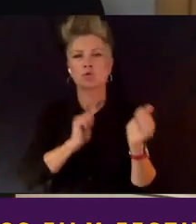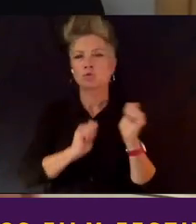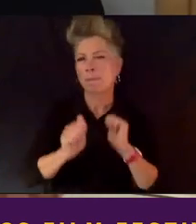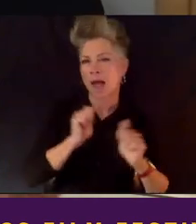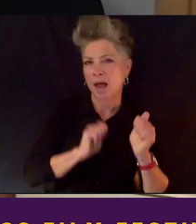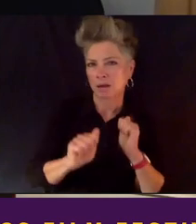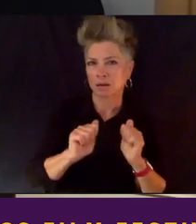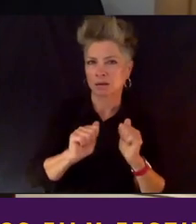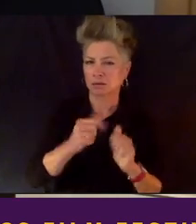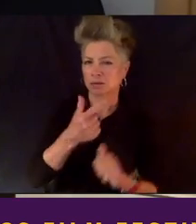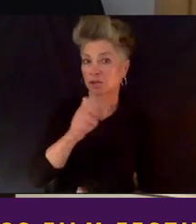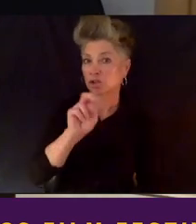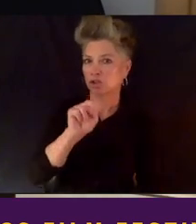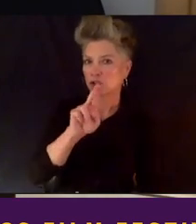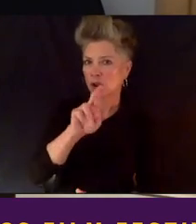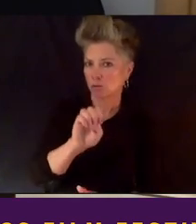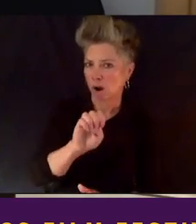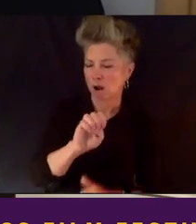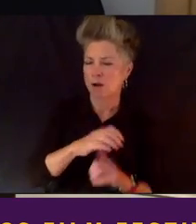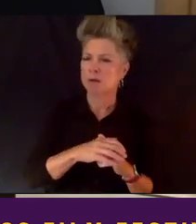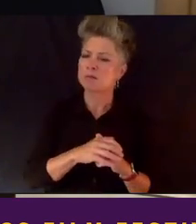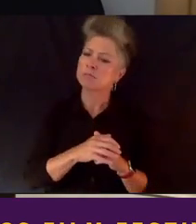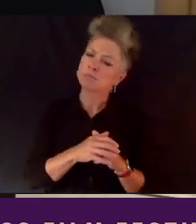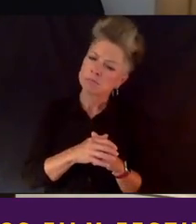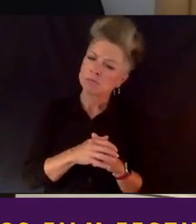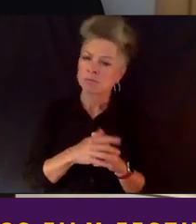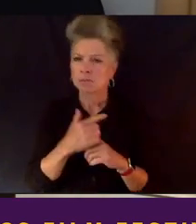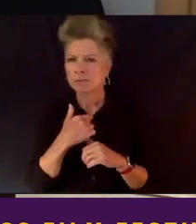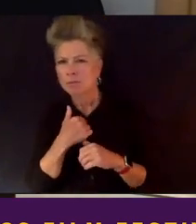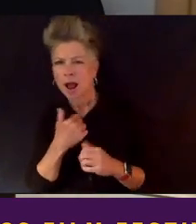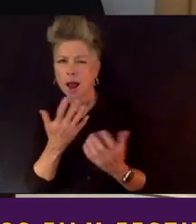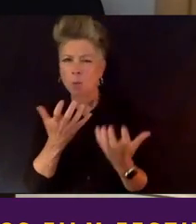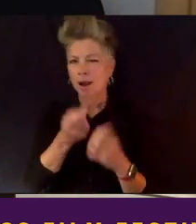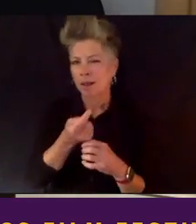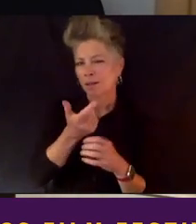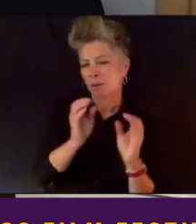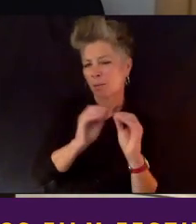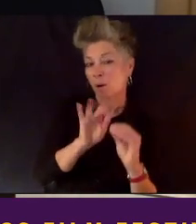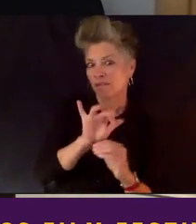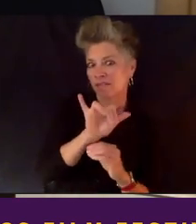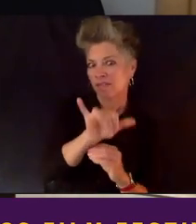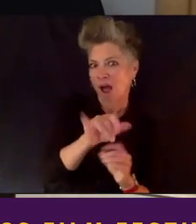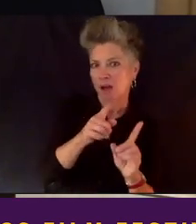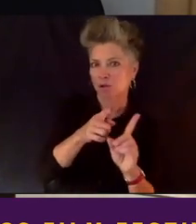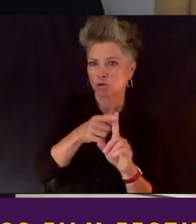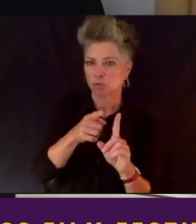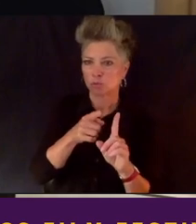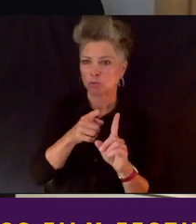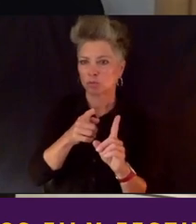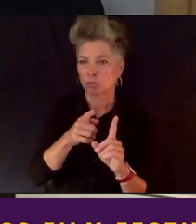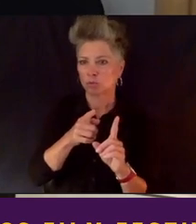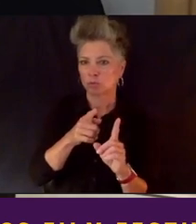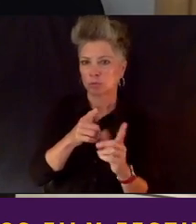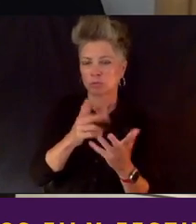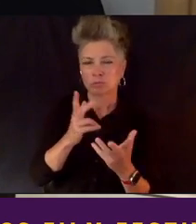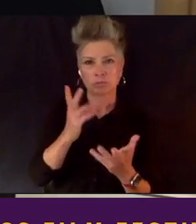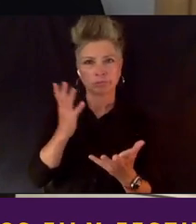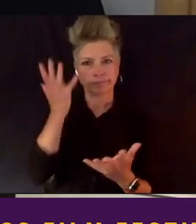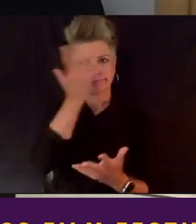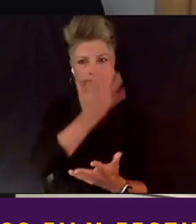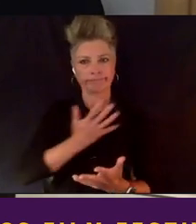just kind of wanting to bring a little bit more of that to that sensibility visually to this documentary,